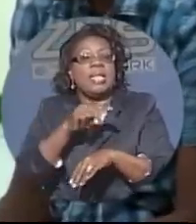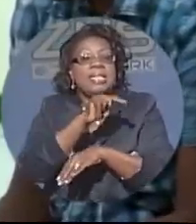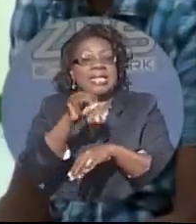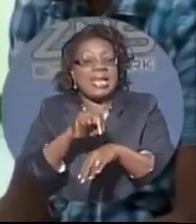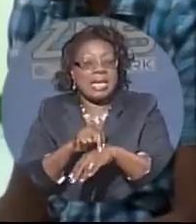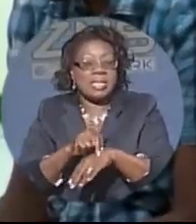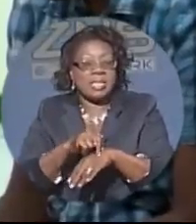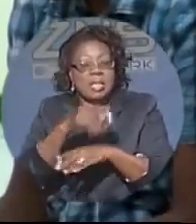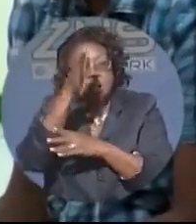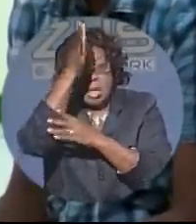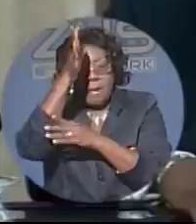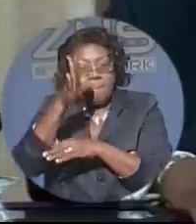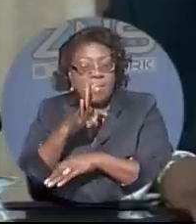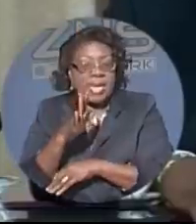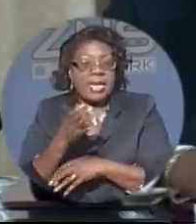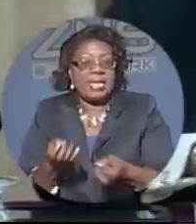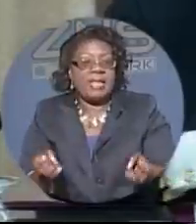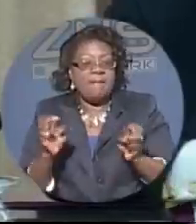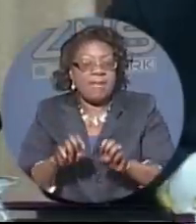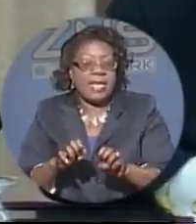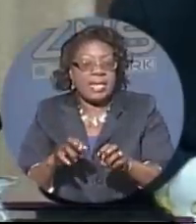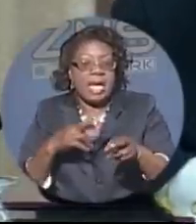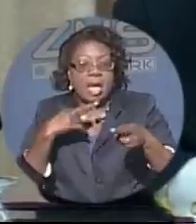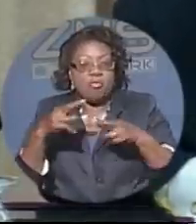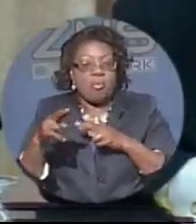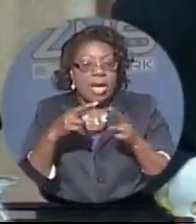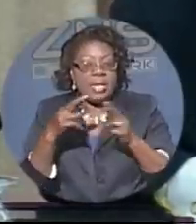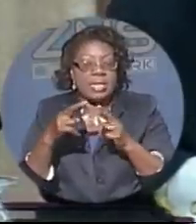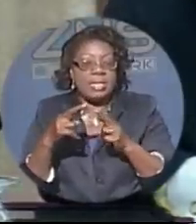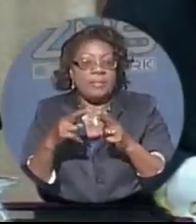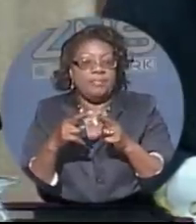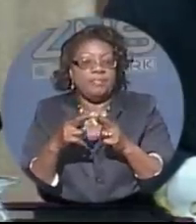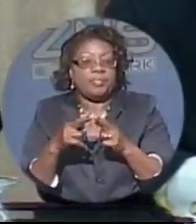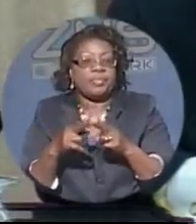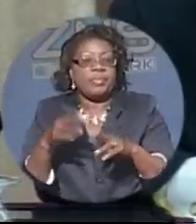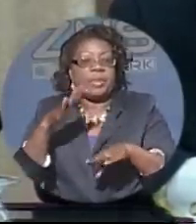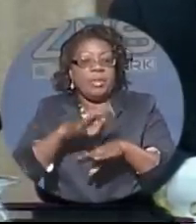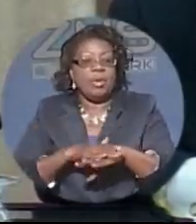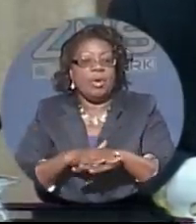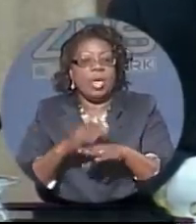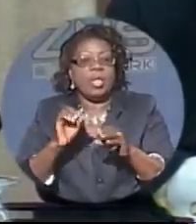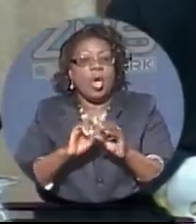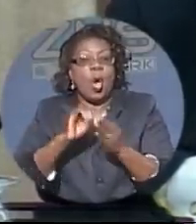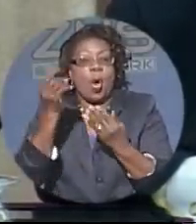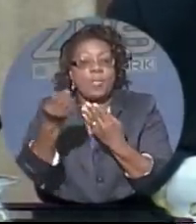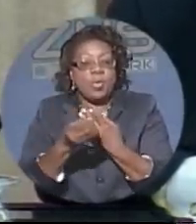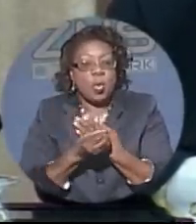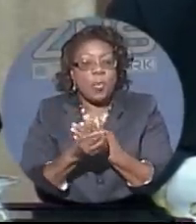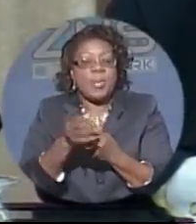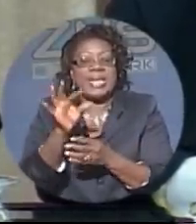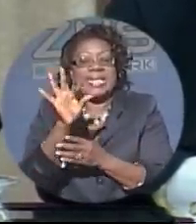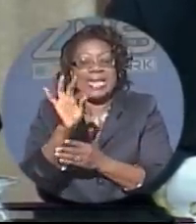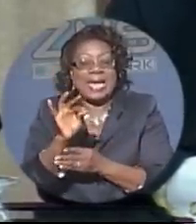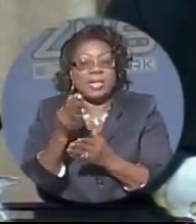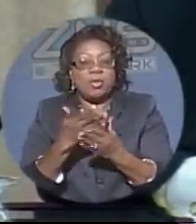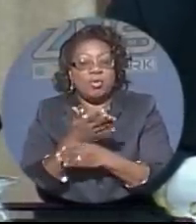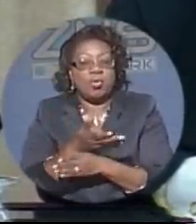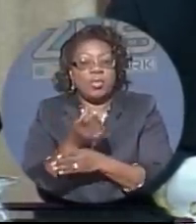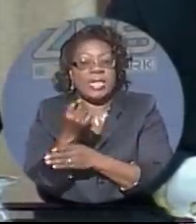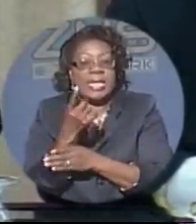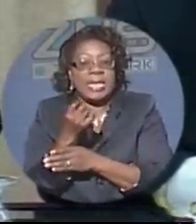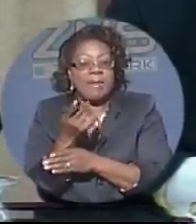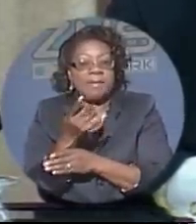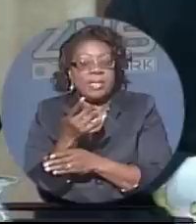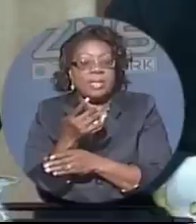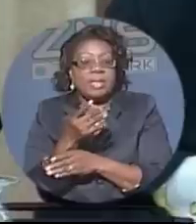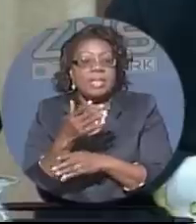Event and Rally. This will be held on October 9th through the 11th, and it's going to